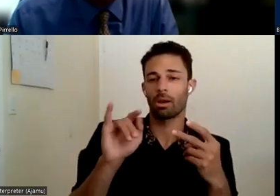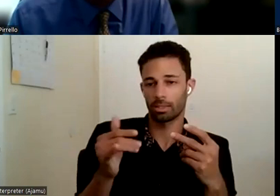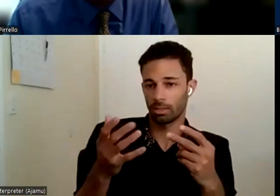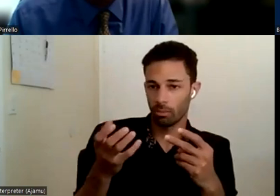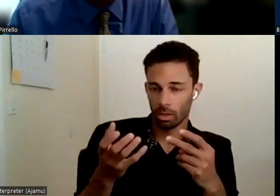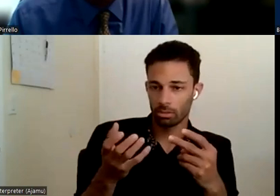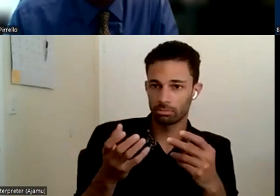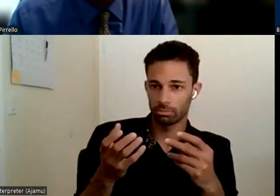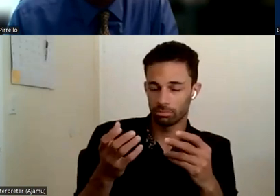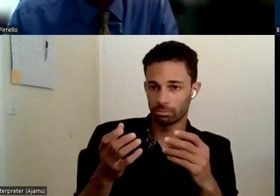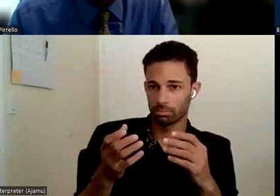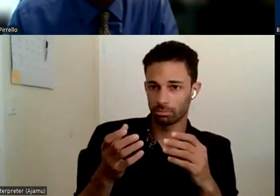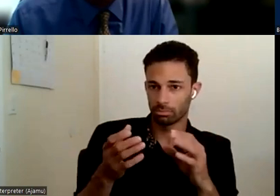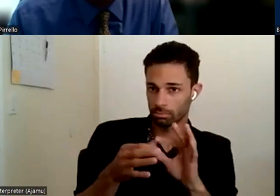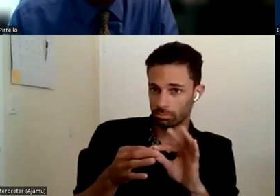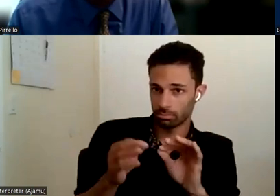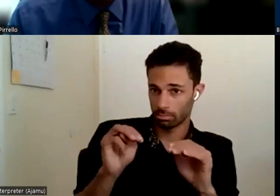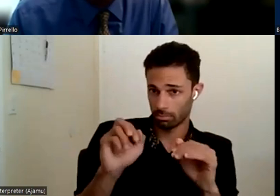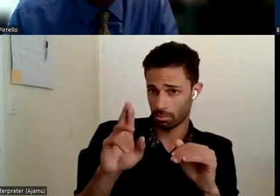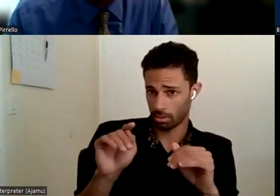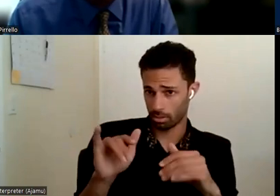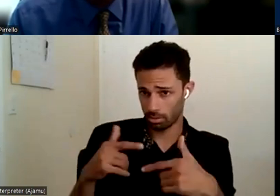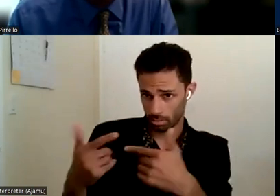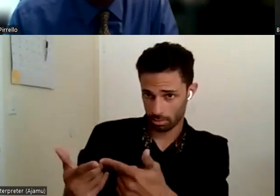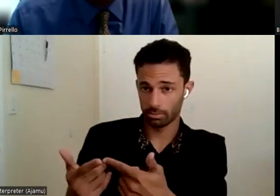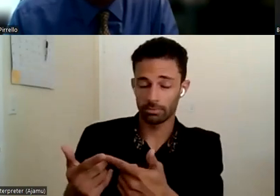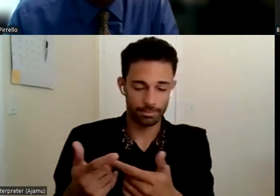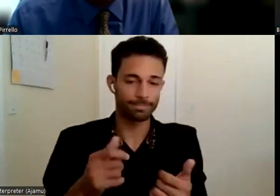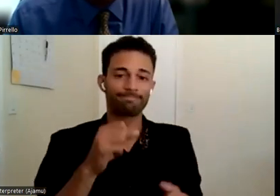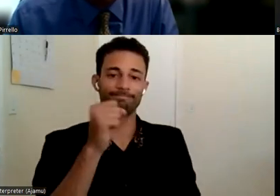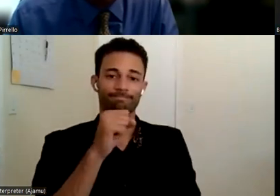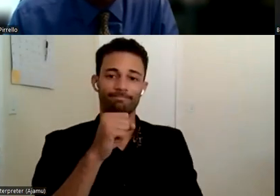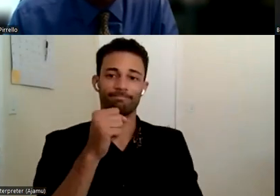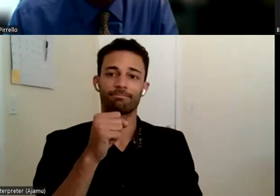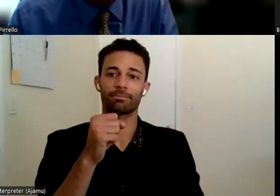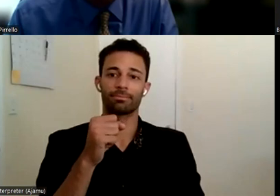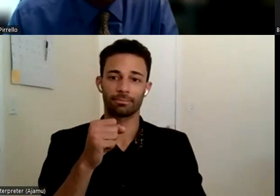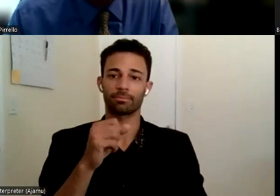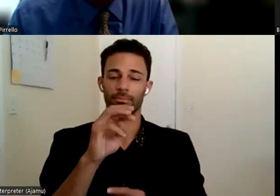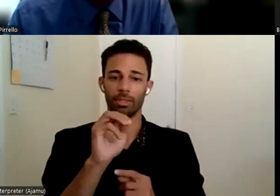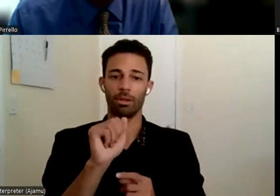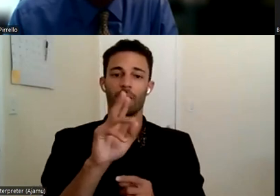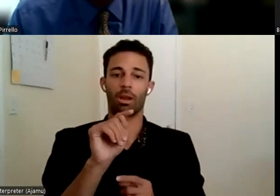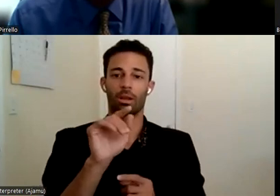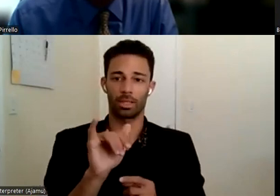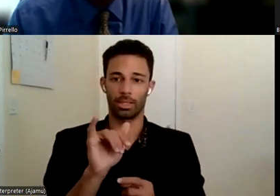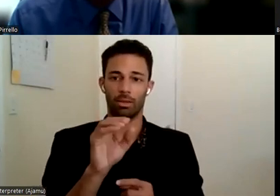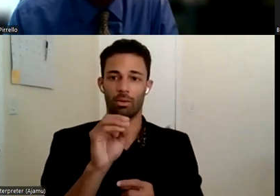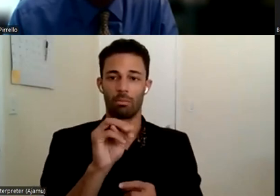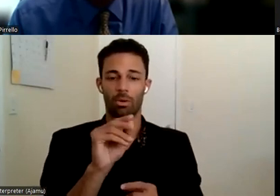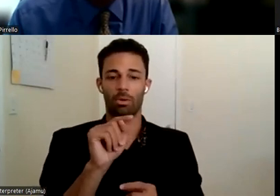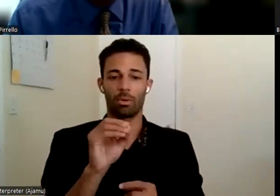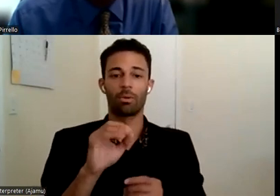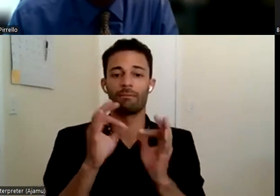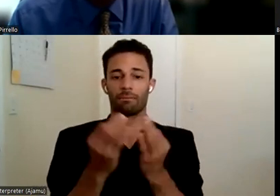raised as well. Marty, did you want to provide a comment? Yeah, would. First, uh, Marty Emoto, family member. a parent of, uh,